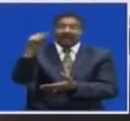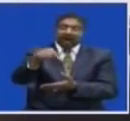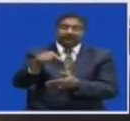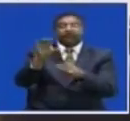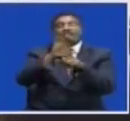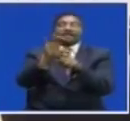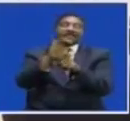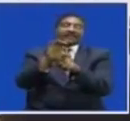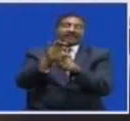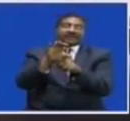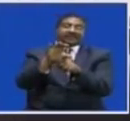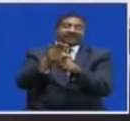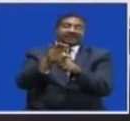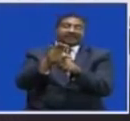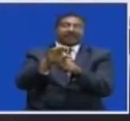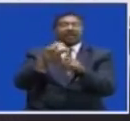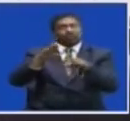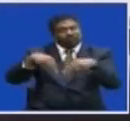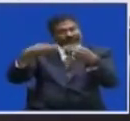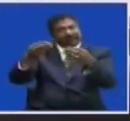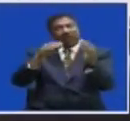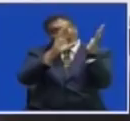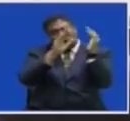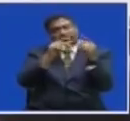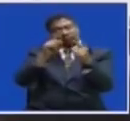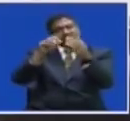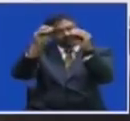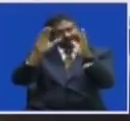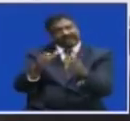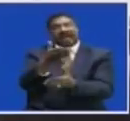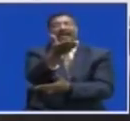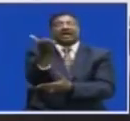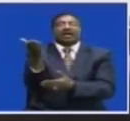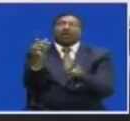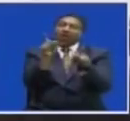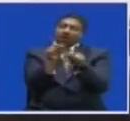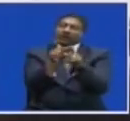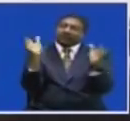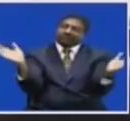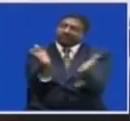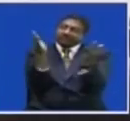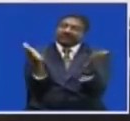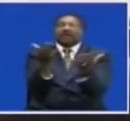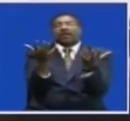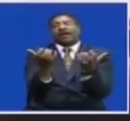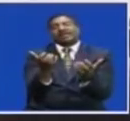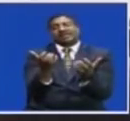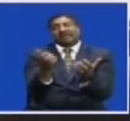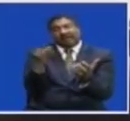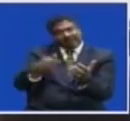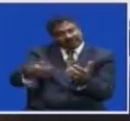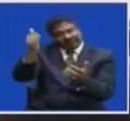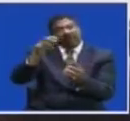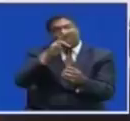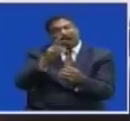Copper Belt To give hope to our teachers And give them words of encouragement That they are the ones who are the